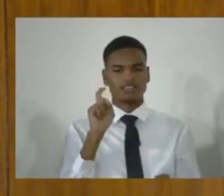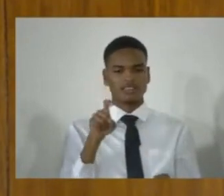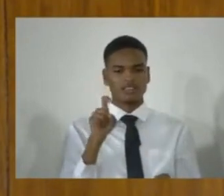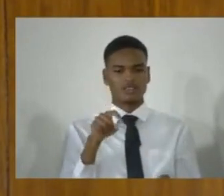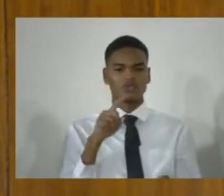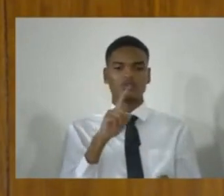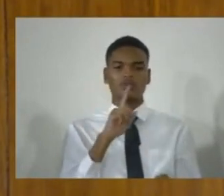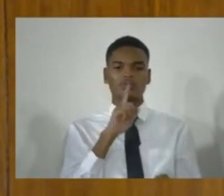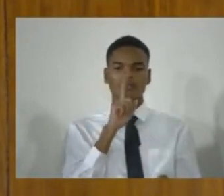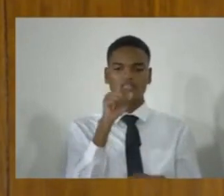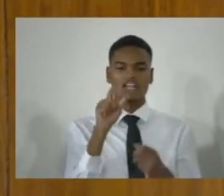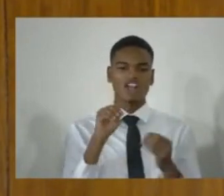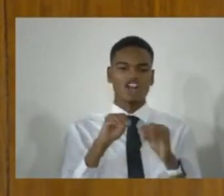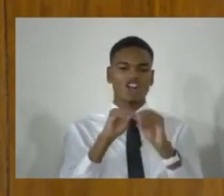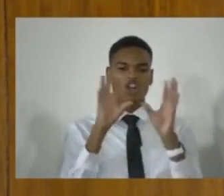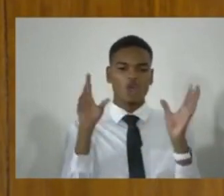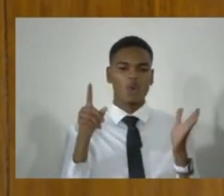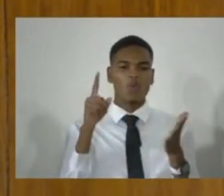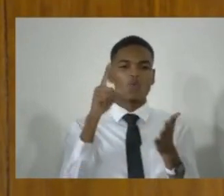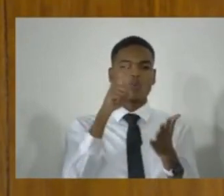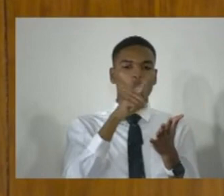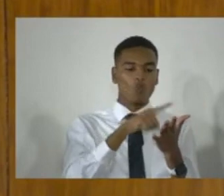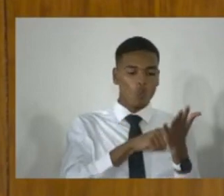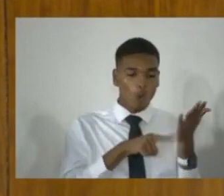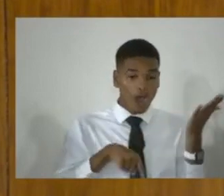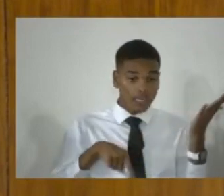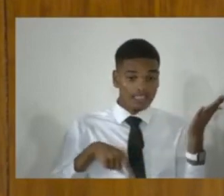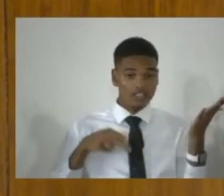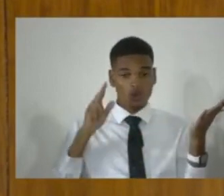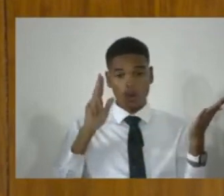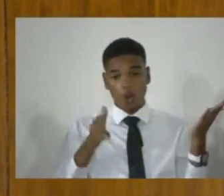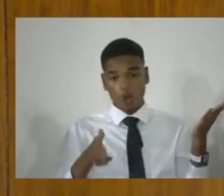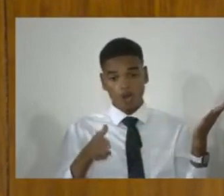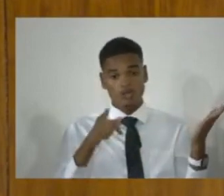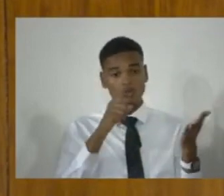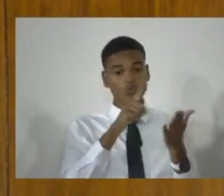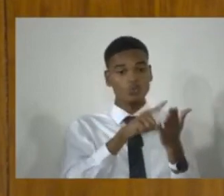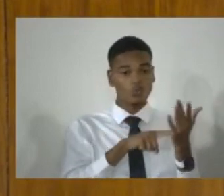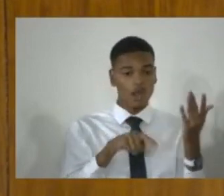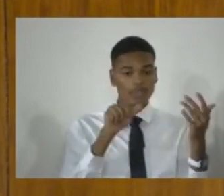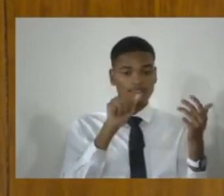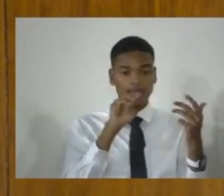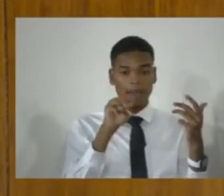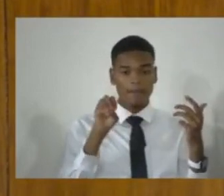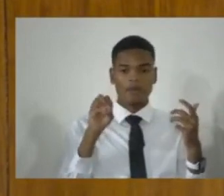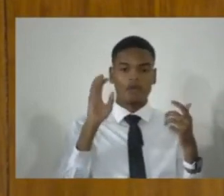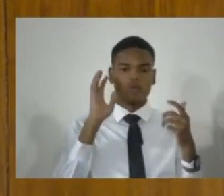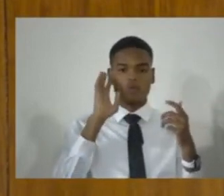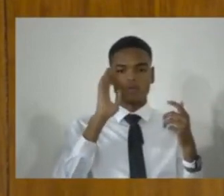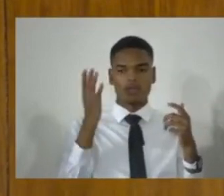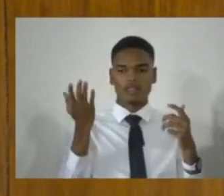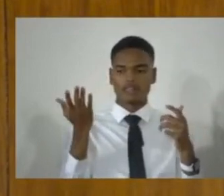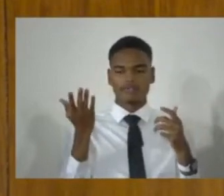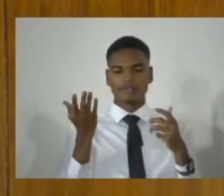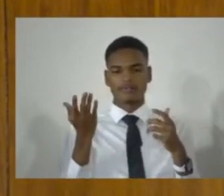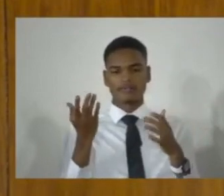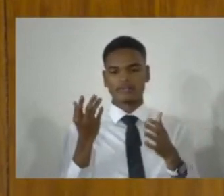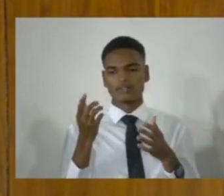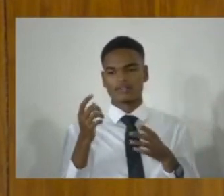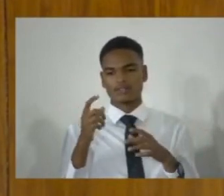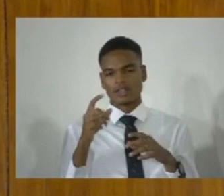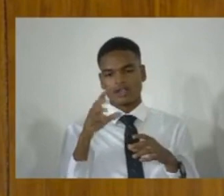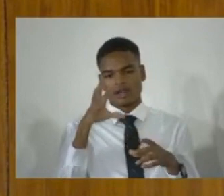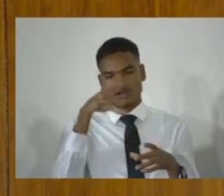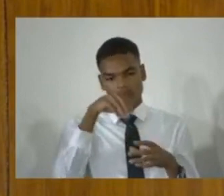ammunition are regulated under part four. I think there should be a specific provision somewhere which says what that